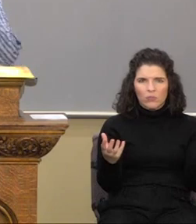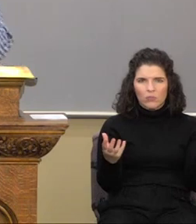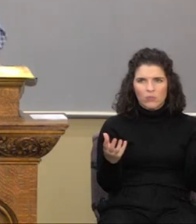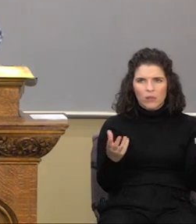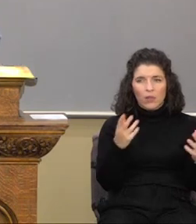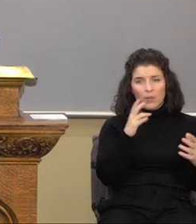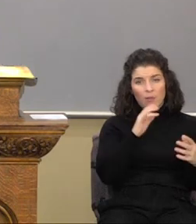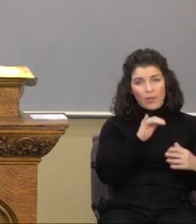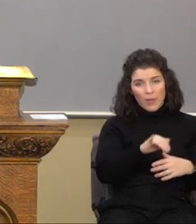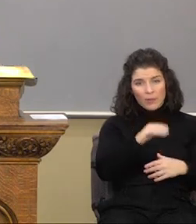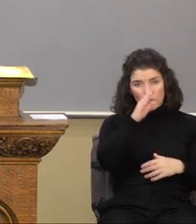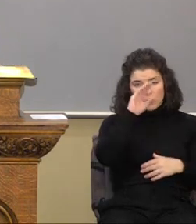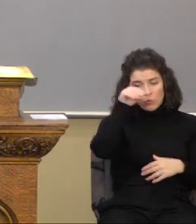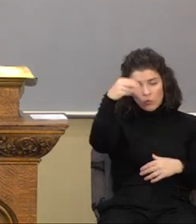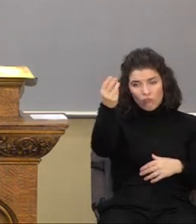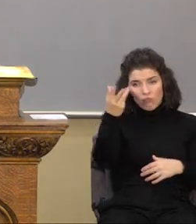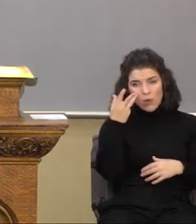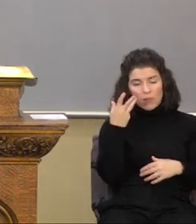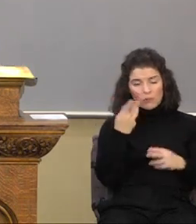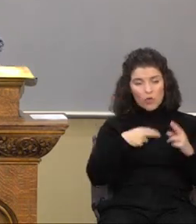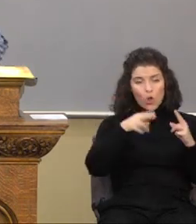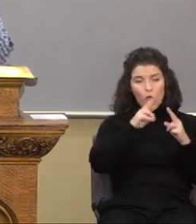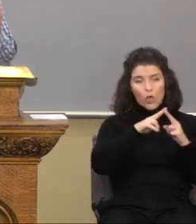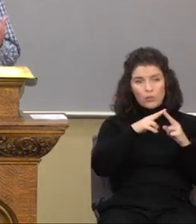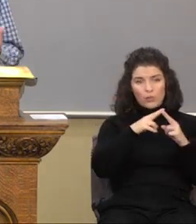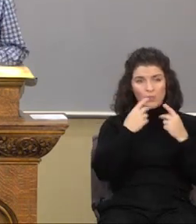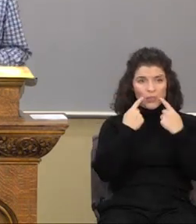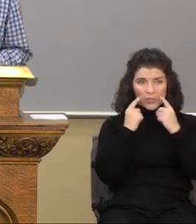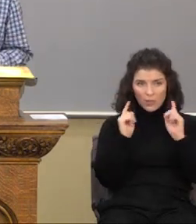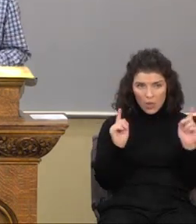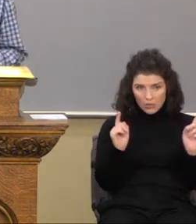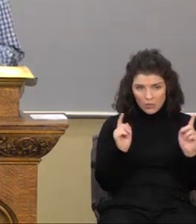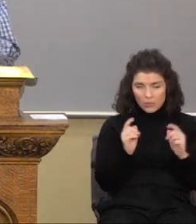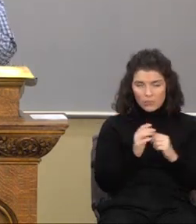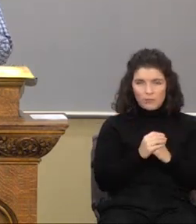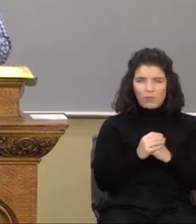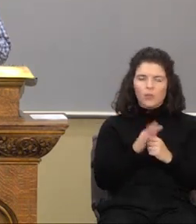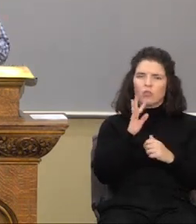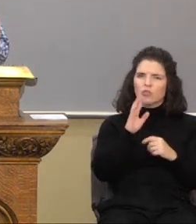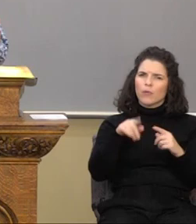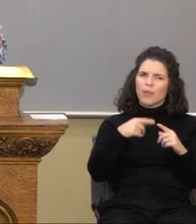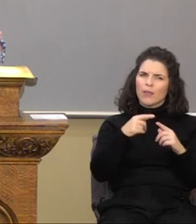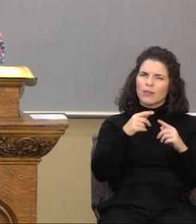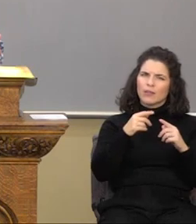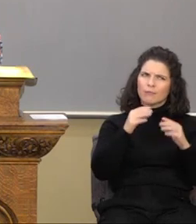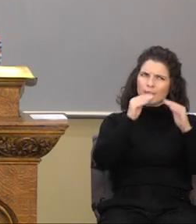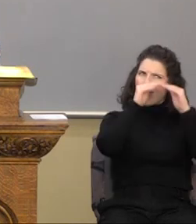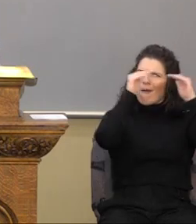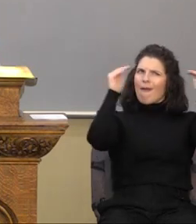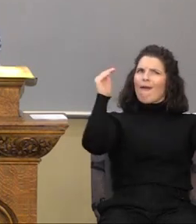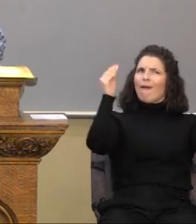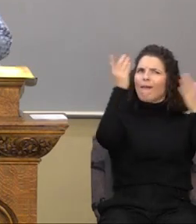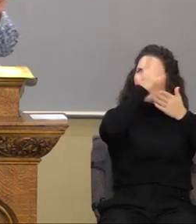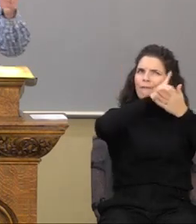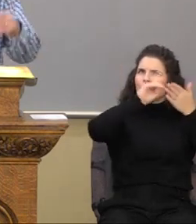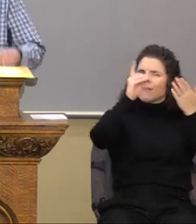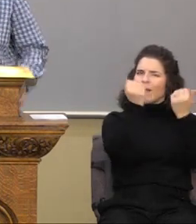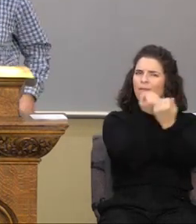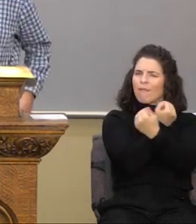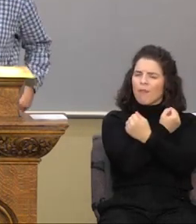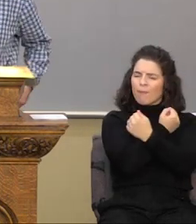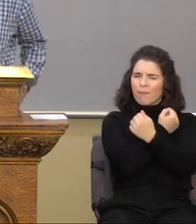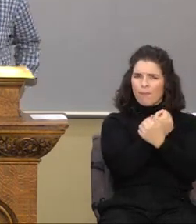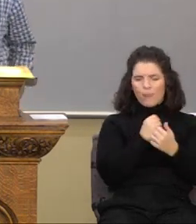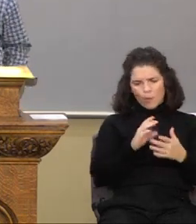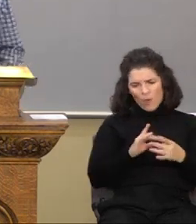grace ultimately does. Right. Let's talk about this high level of love. I mentioned,